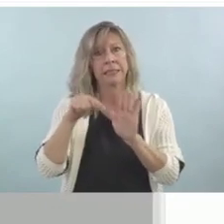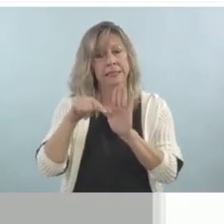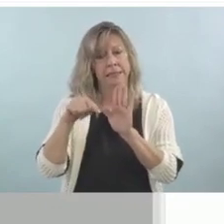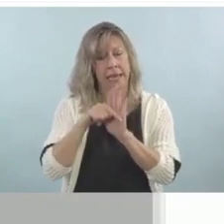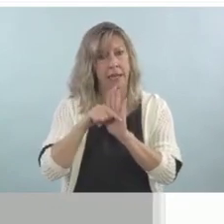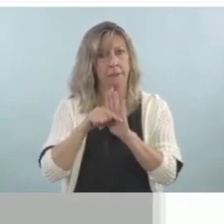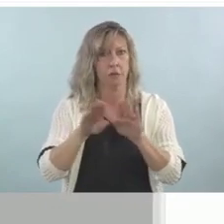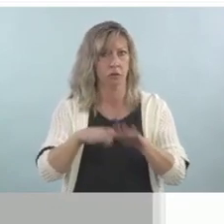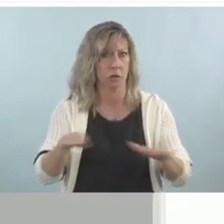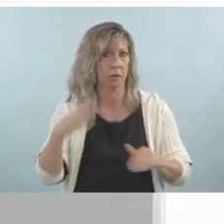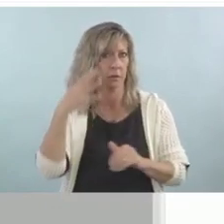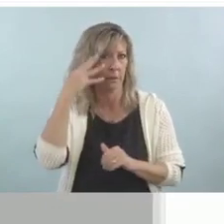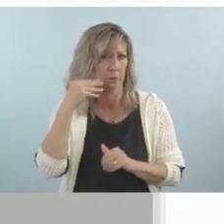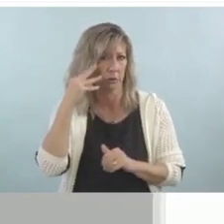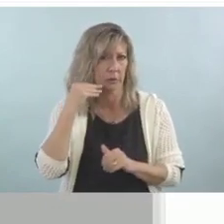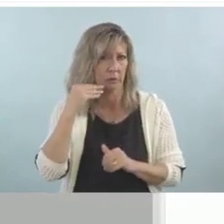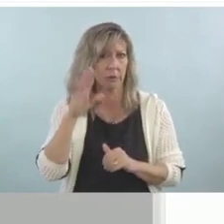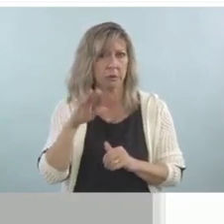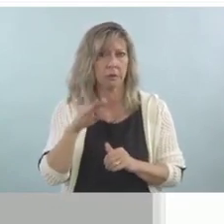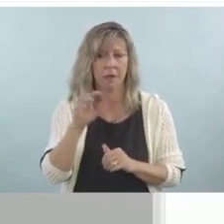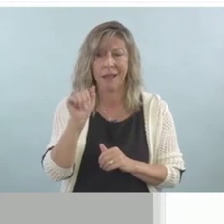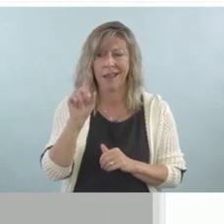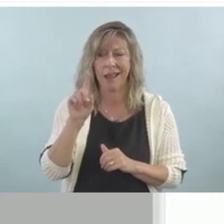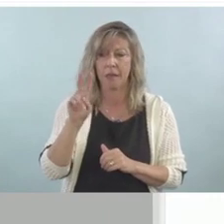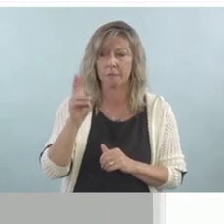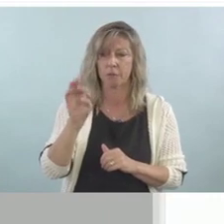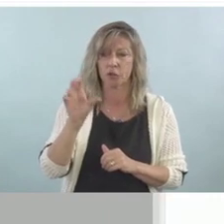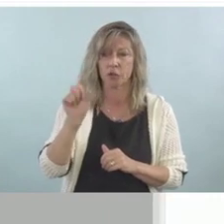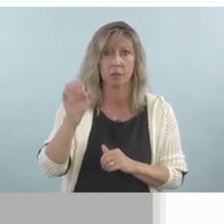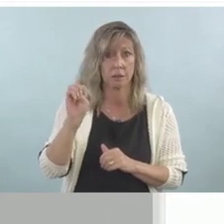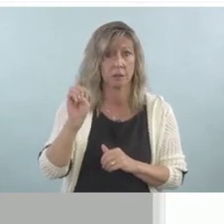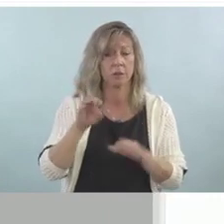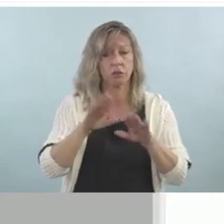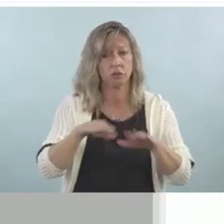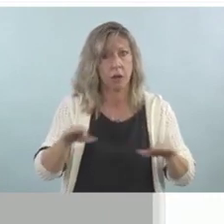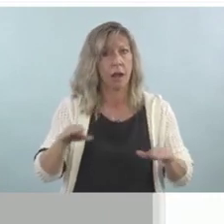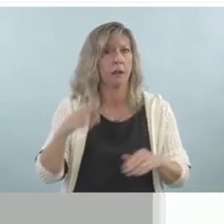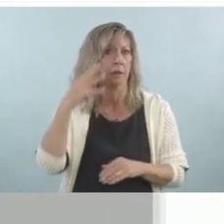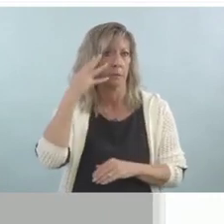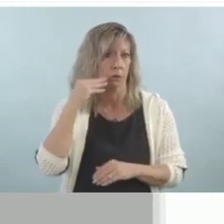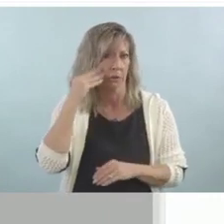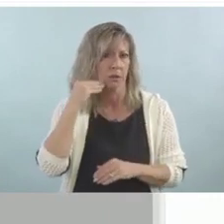They call it ACEs, A-C-E-S, adverse childhood experiences.